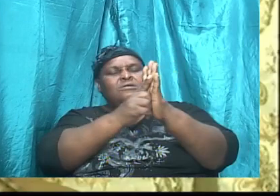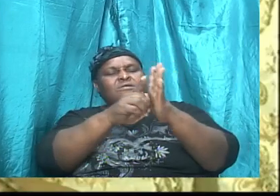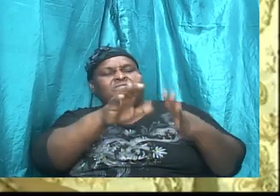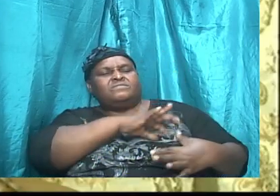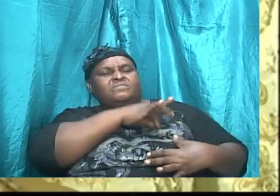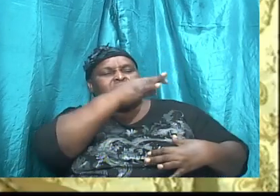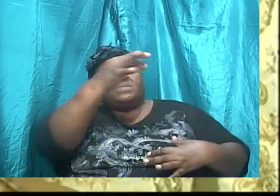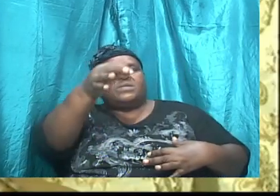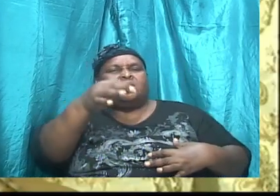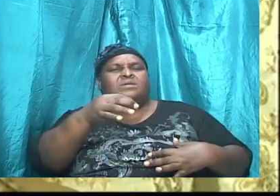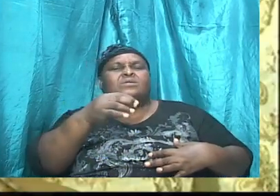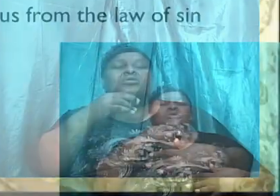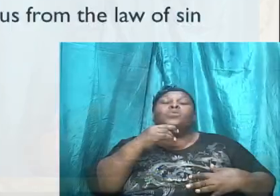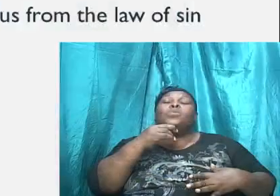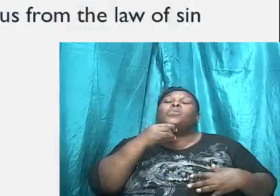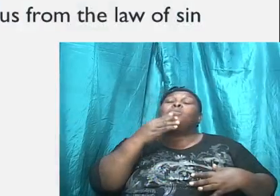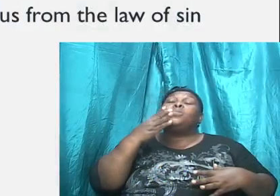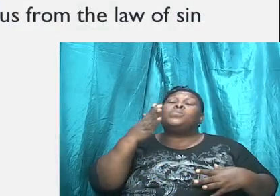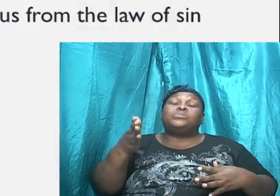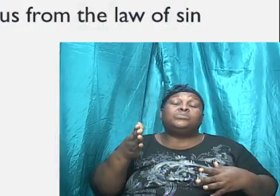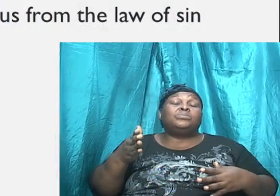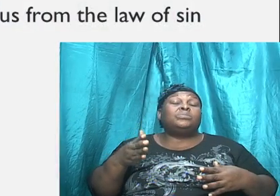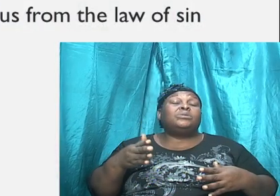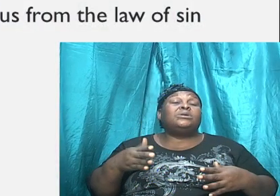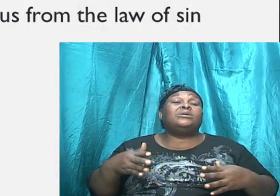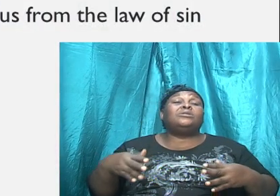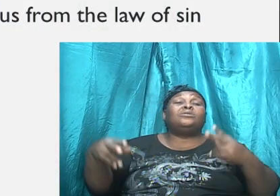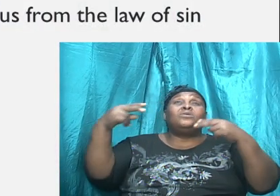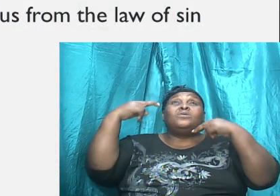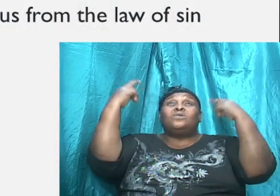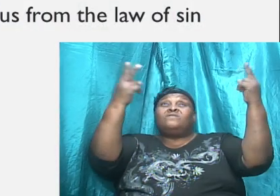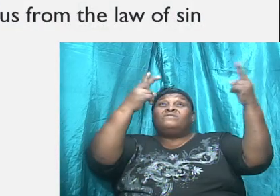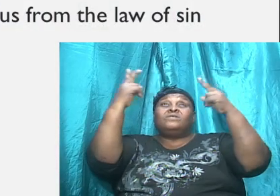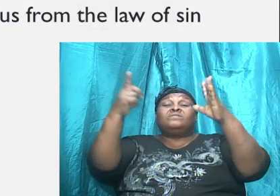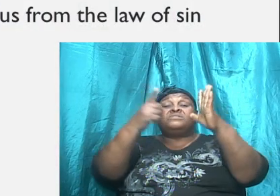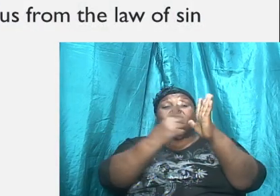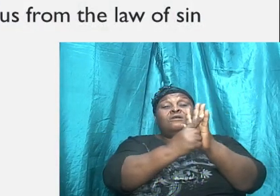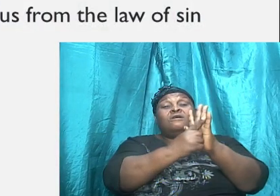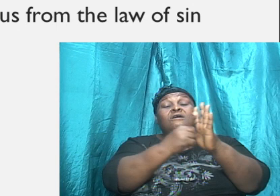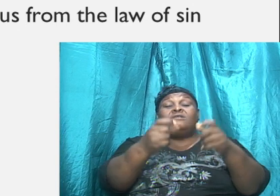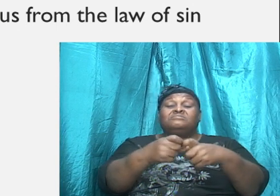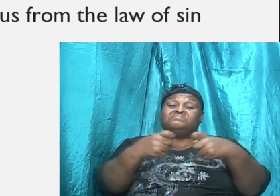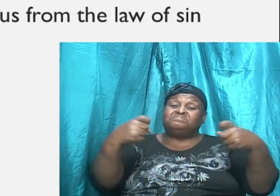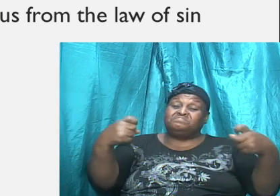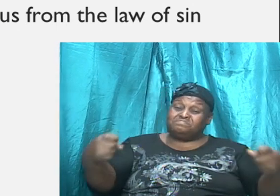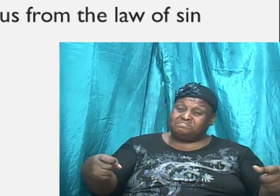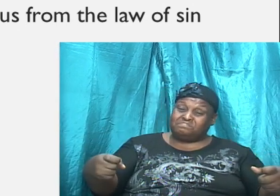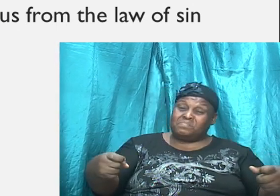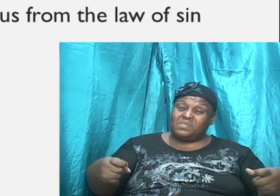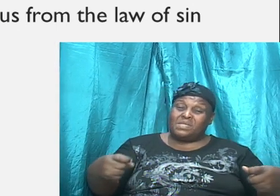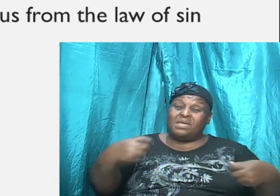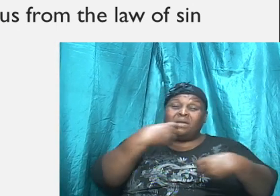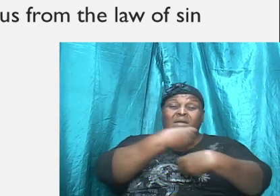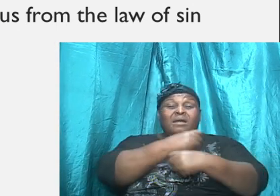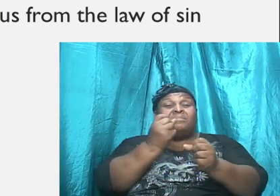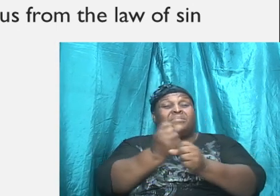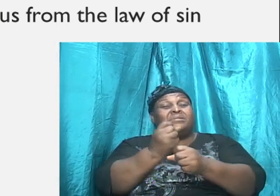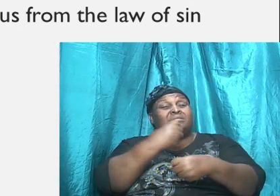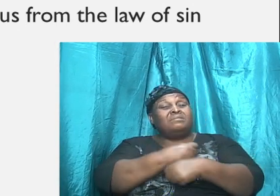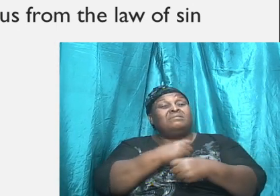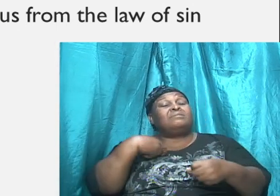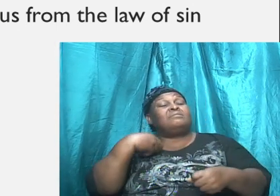will overcome the law of sin, and cause us to have a victorious